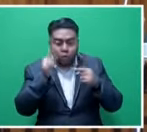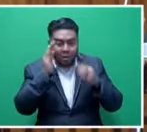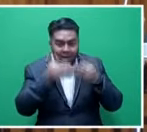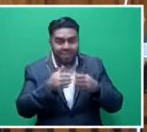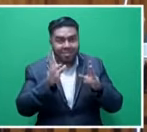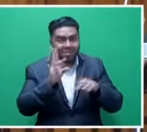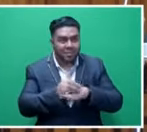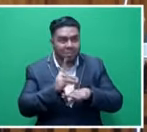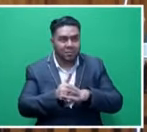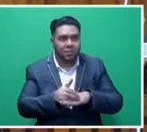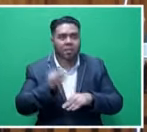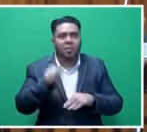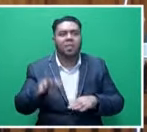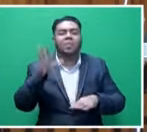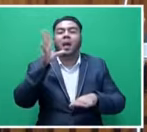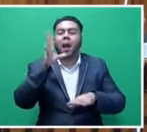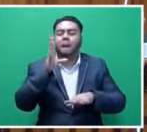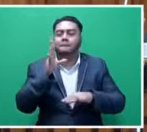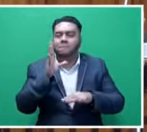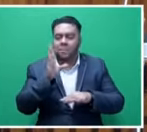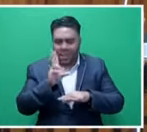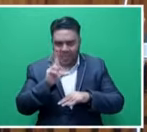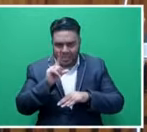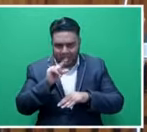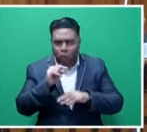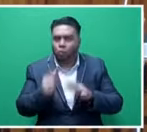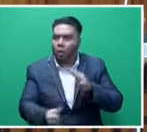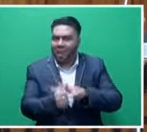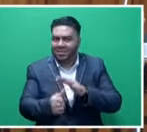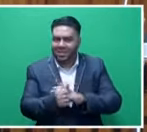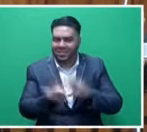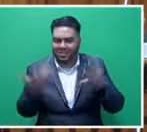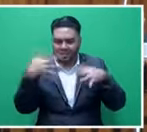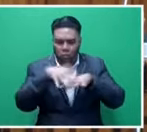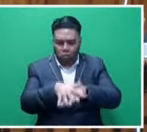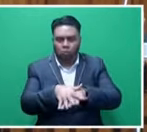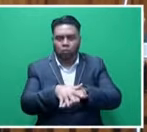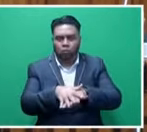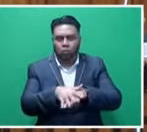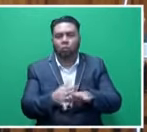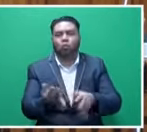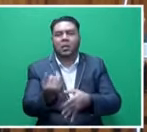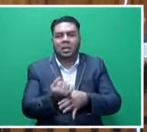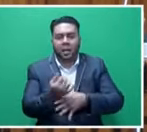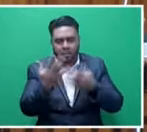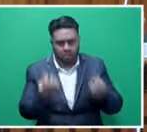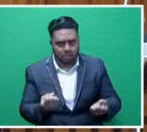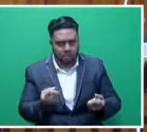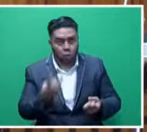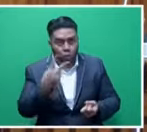it's also about the ability to access income, the ability to be mainstream into society. In